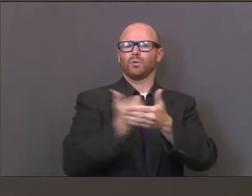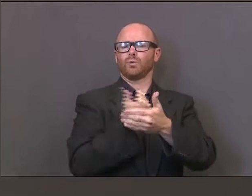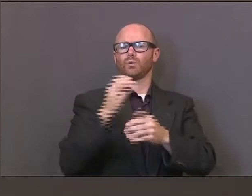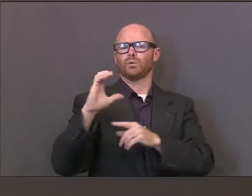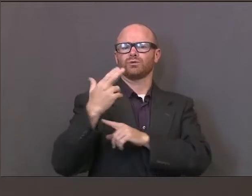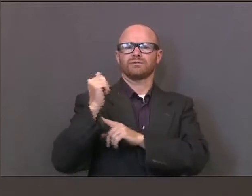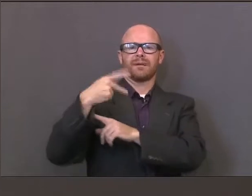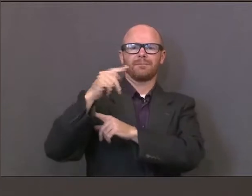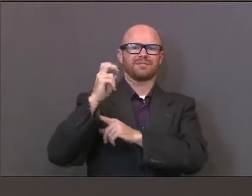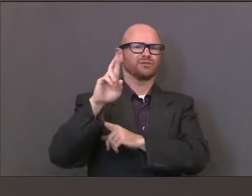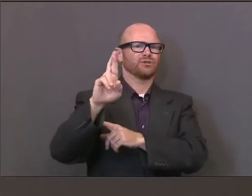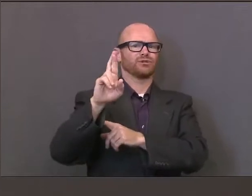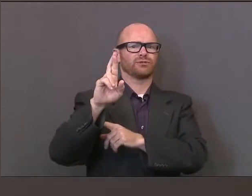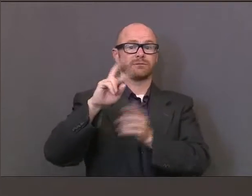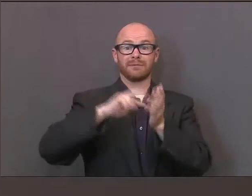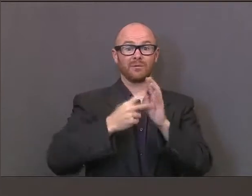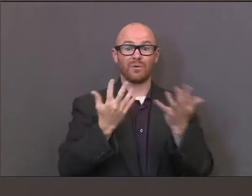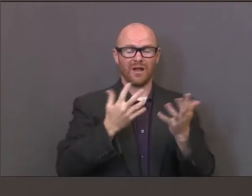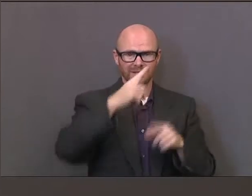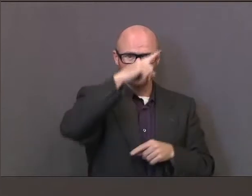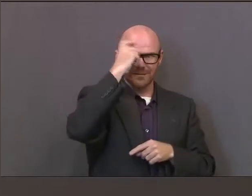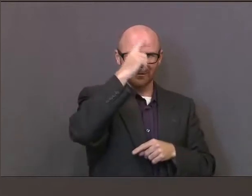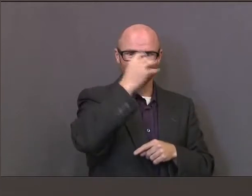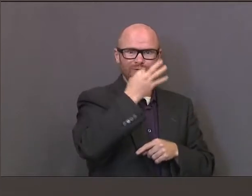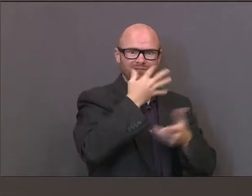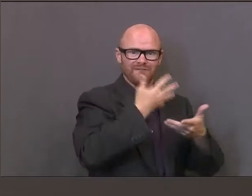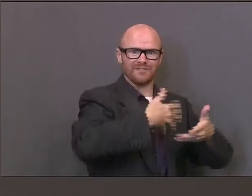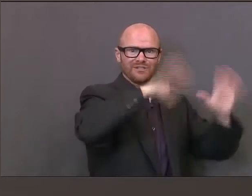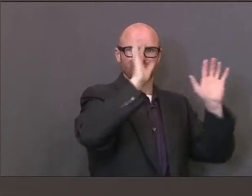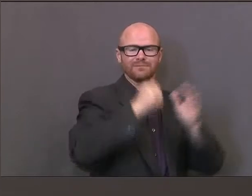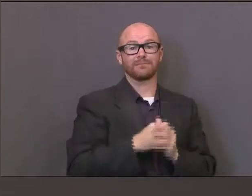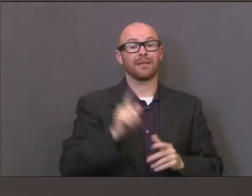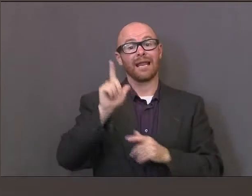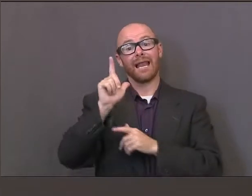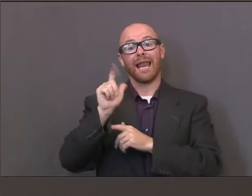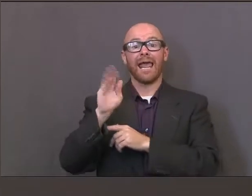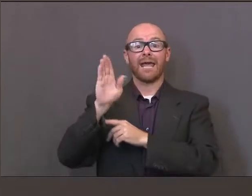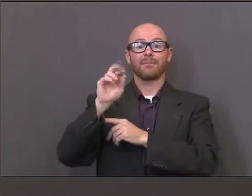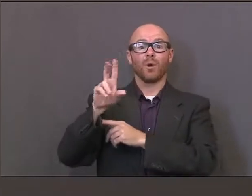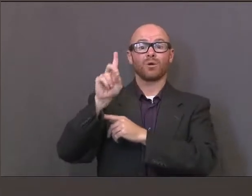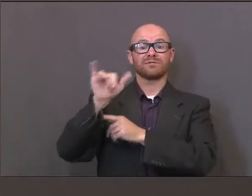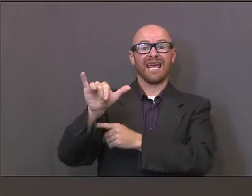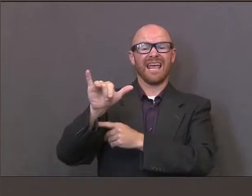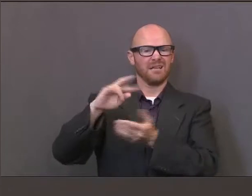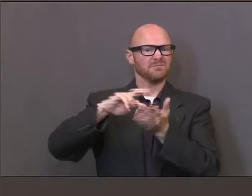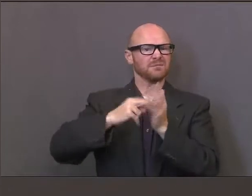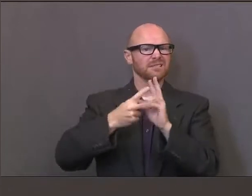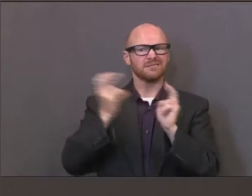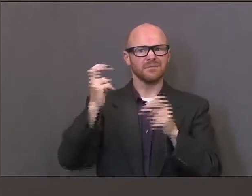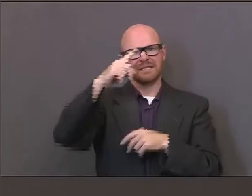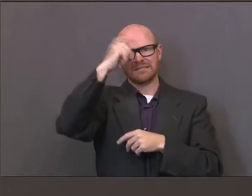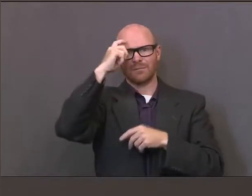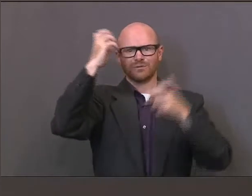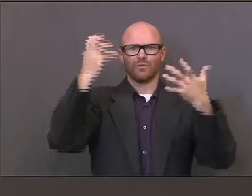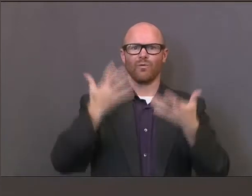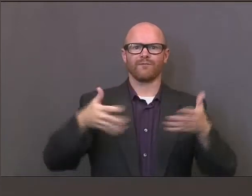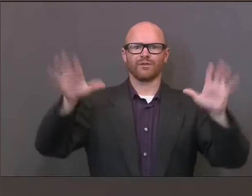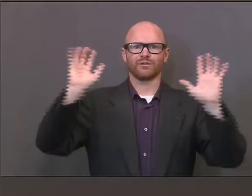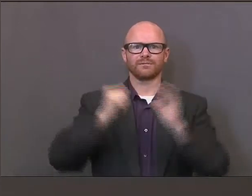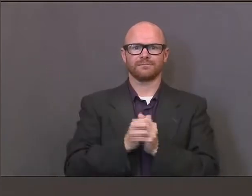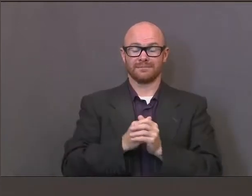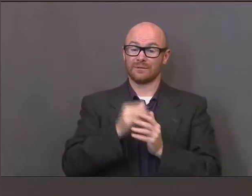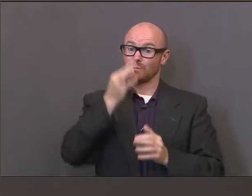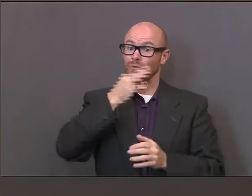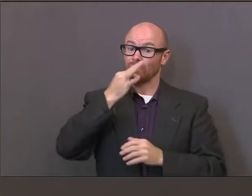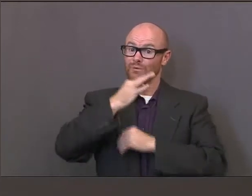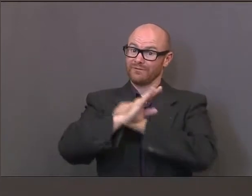We're going to finish up the summer. Labor Day is coming up here. That's kind of the holiday that signifies the end of the summer and as we start moving into